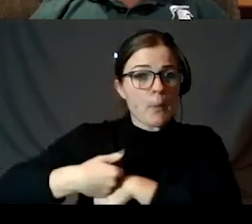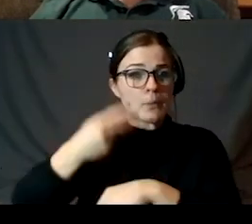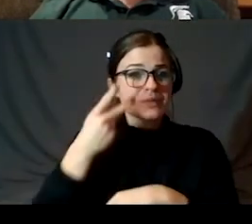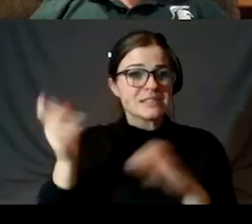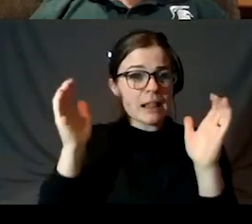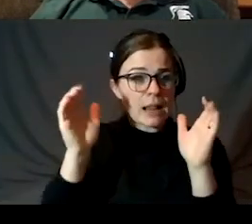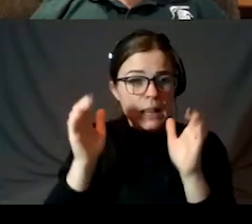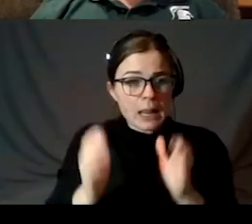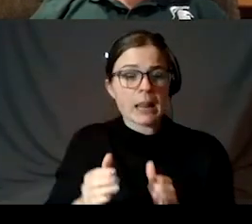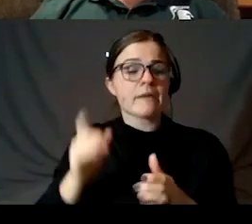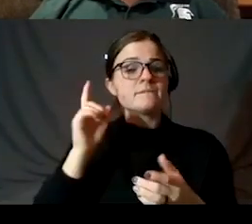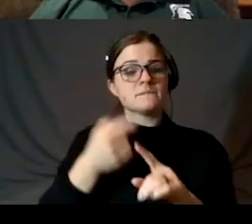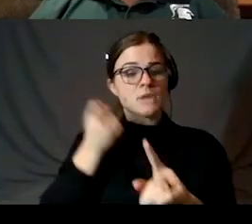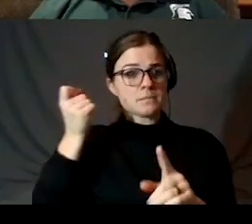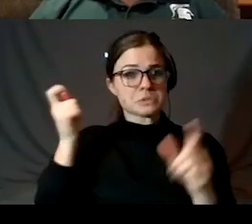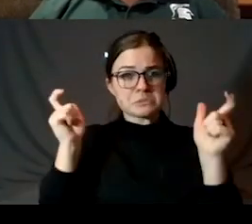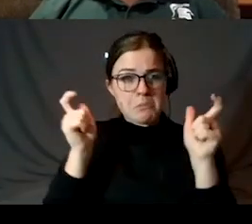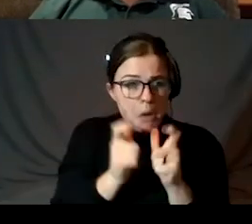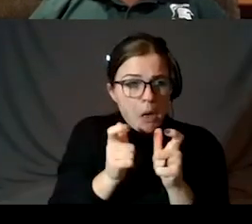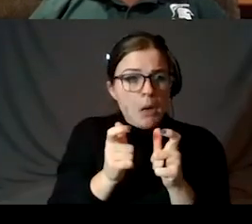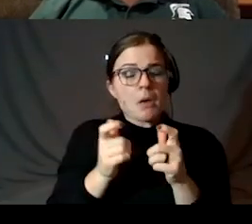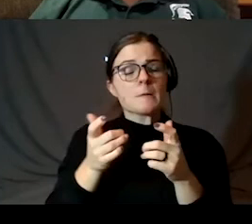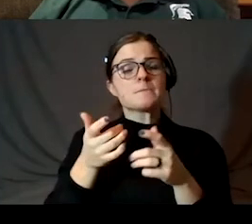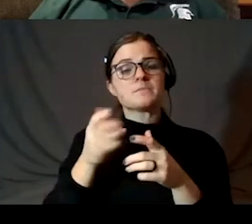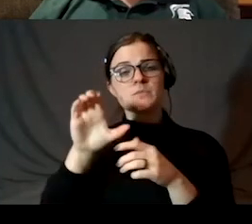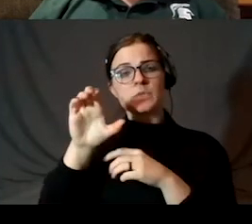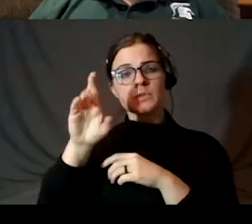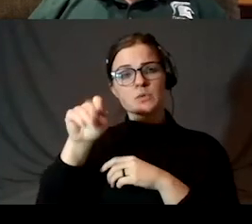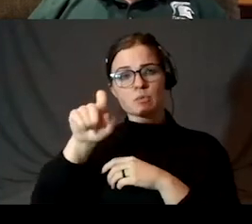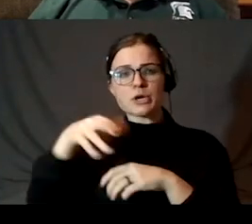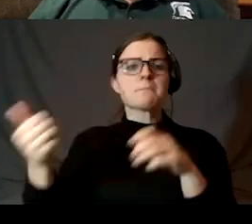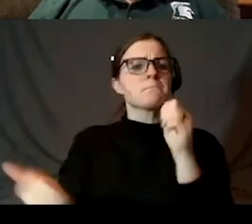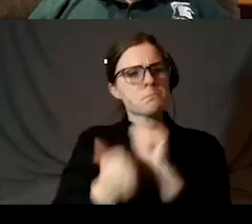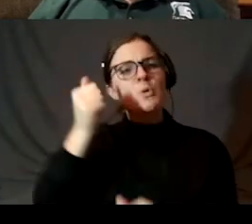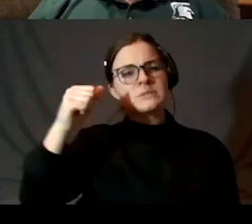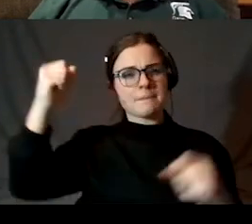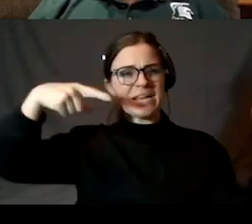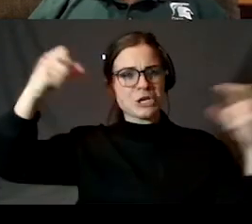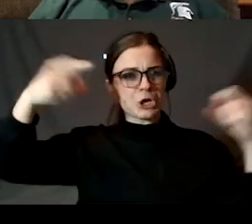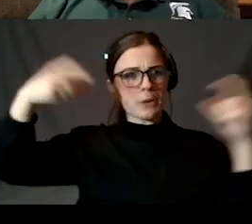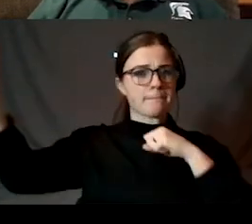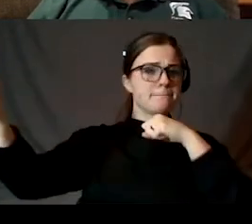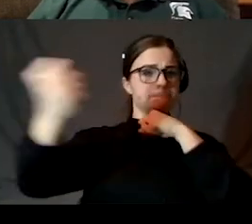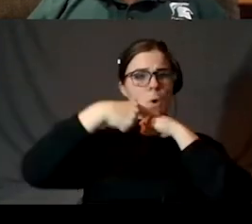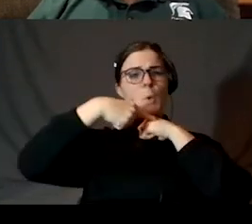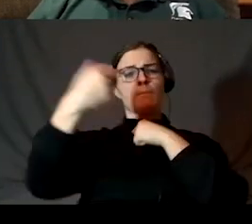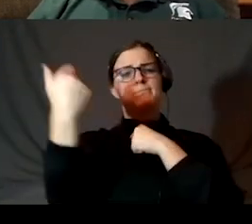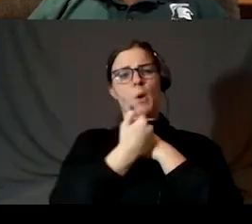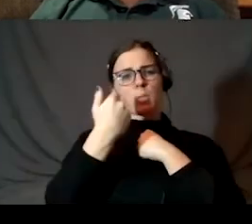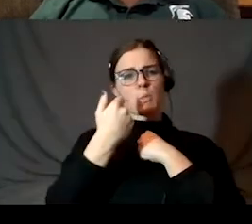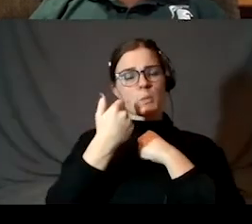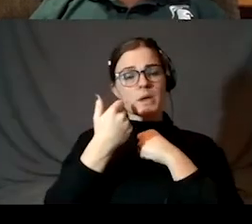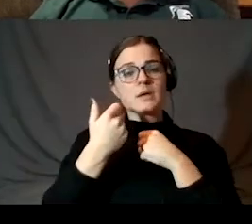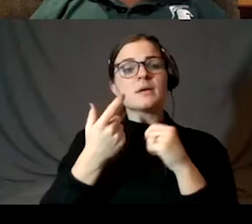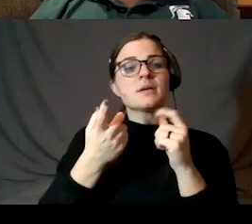meteorite strikes. These are, these craters are mostly meteor strikes. Um, on rocks that were brought back by the